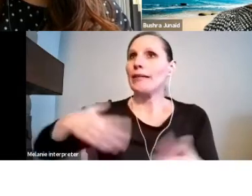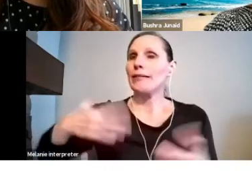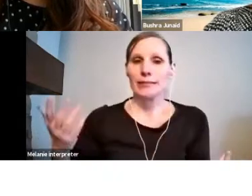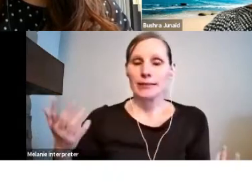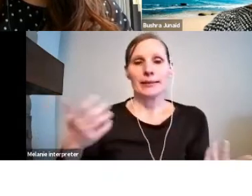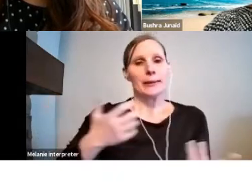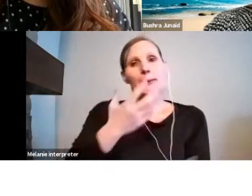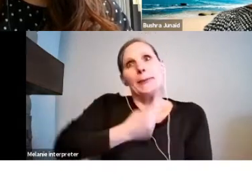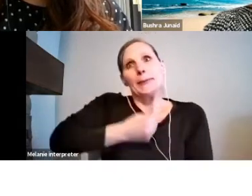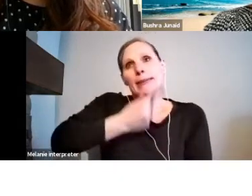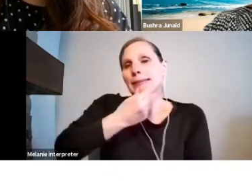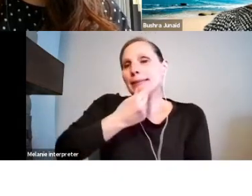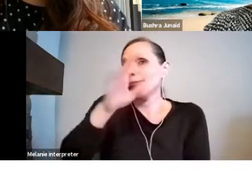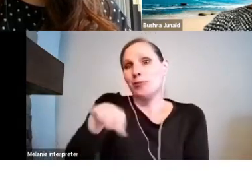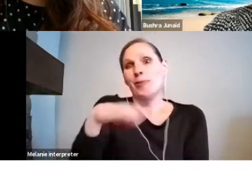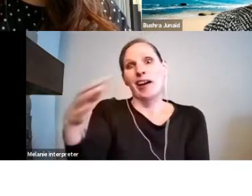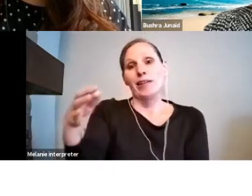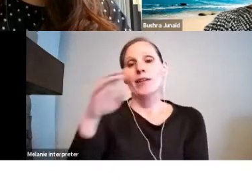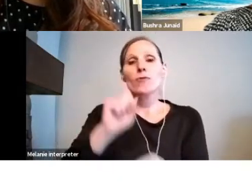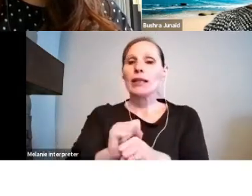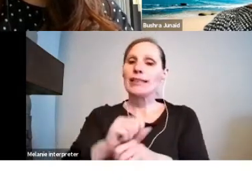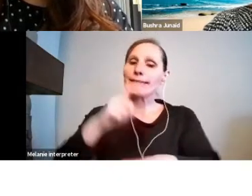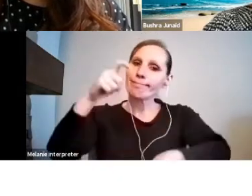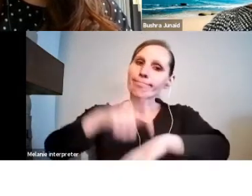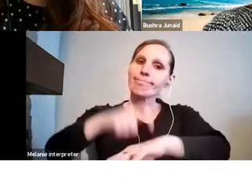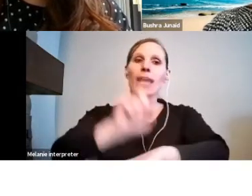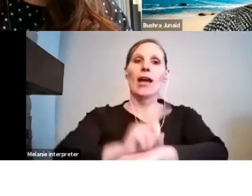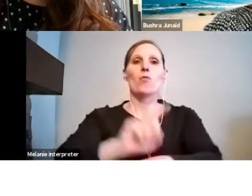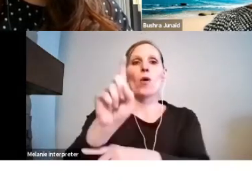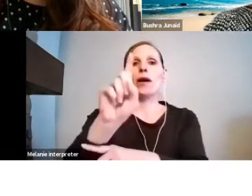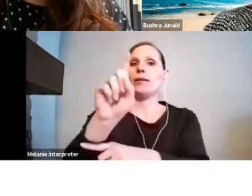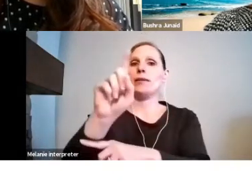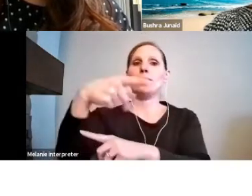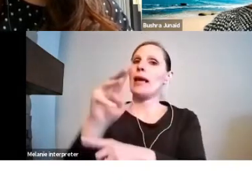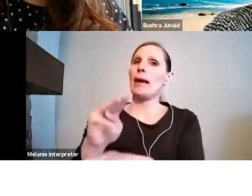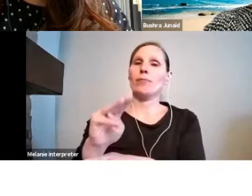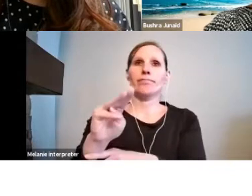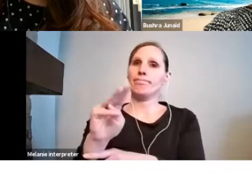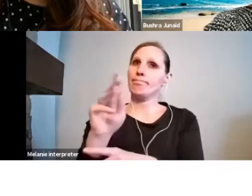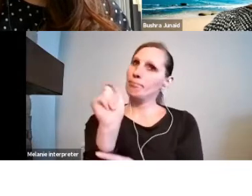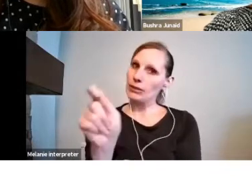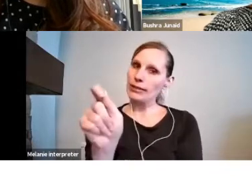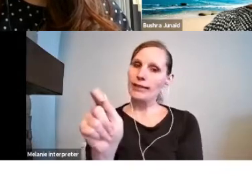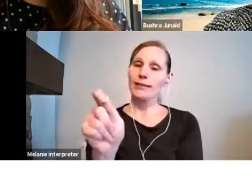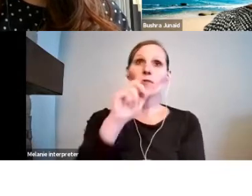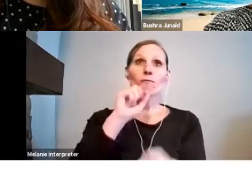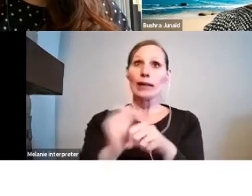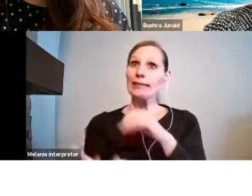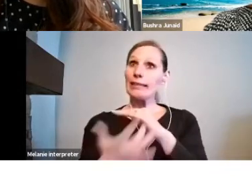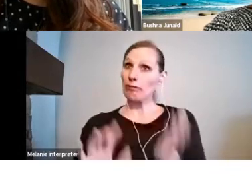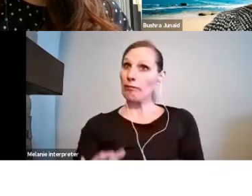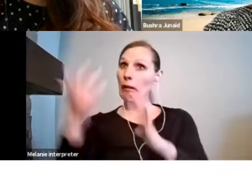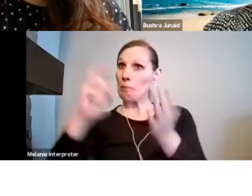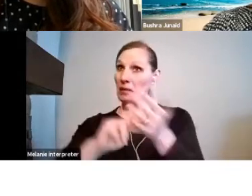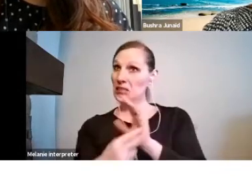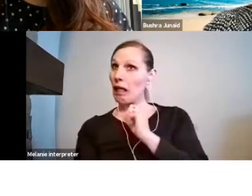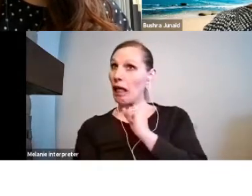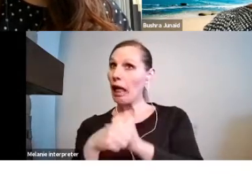Deadlines are at 1 p.m. and this is a strict deadline. Having a technical issue will not allow you to get an extension.